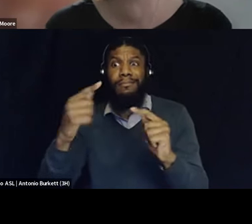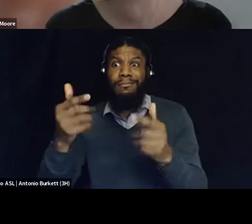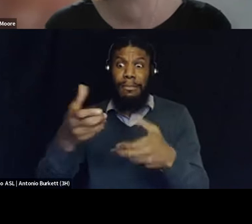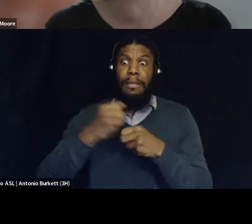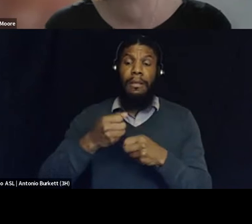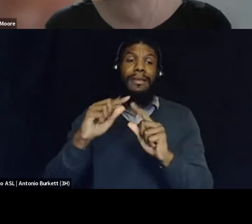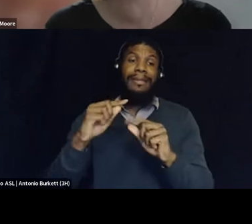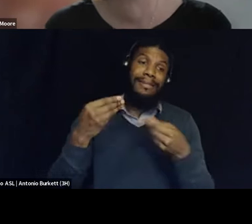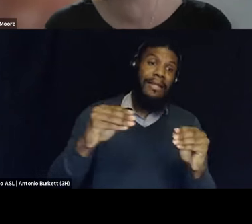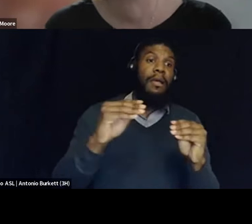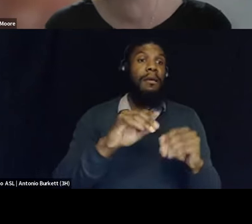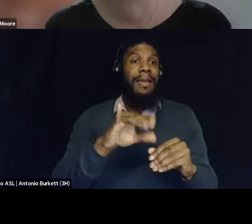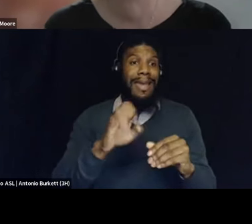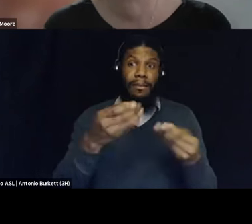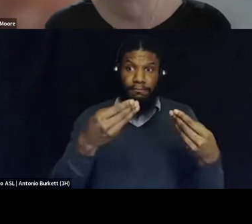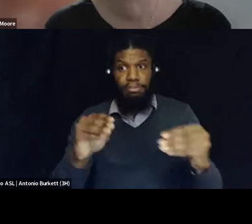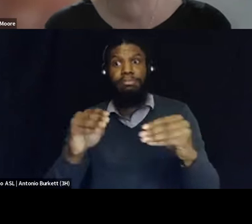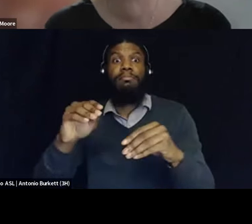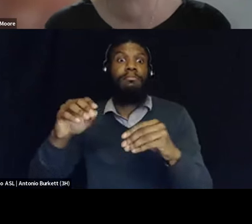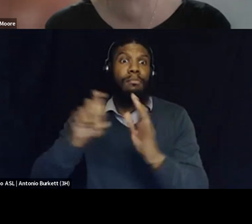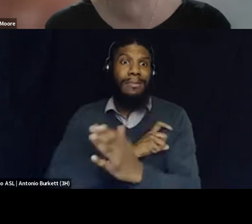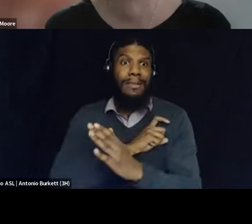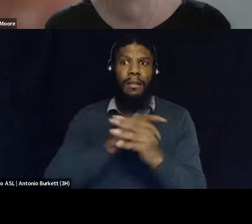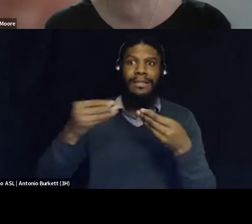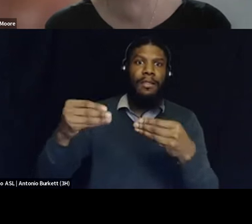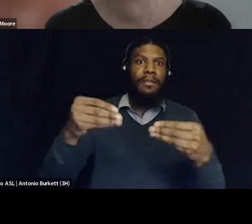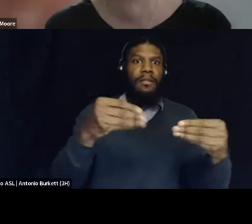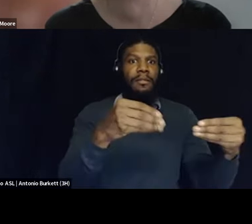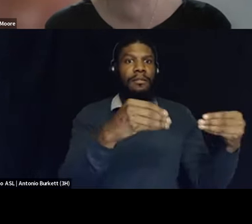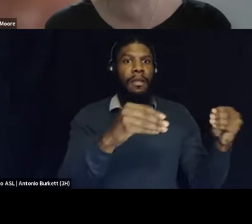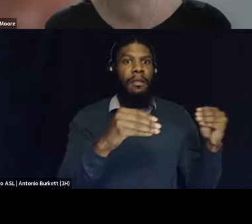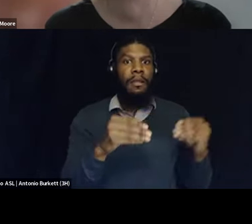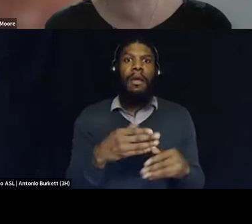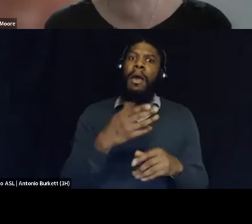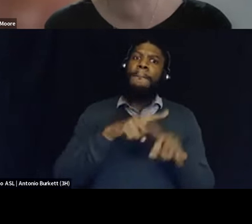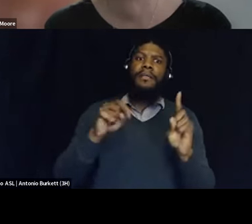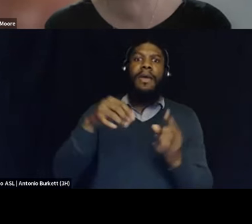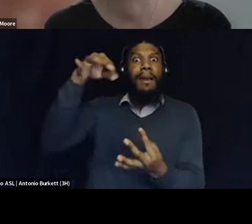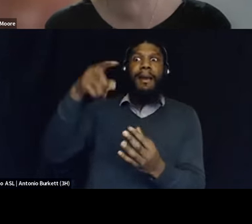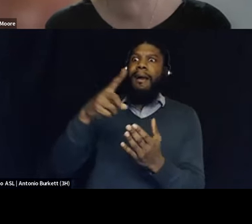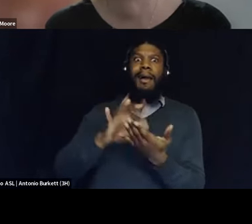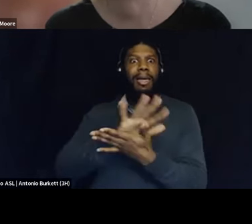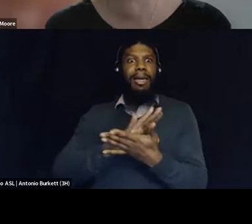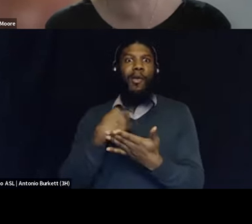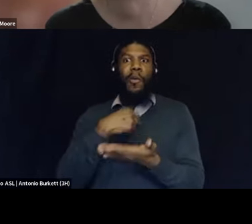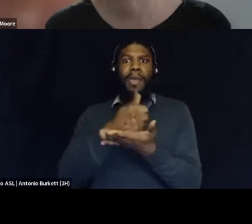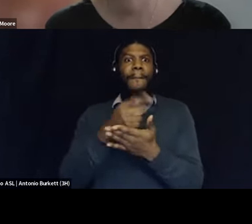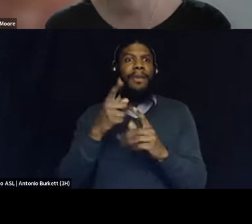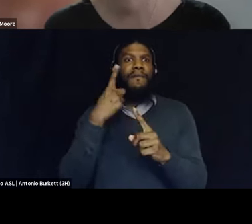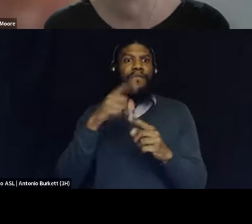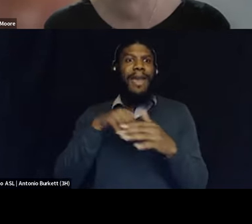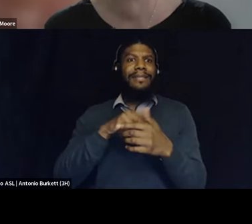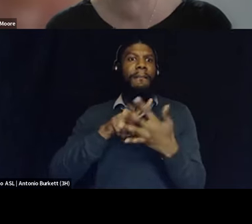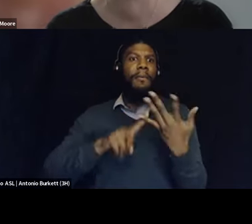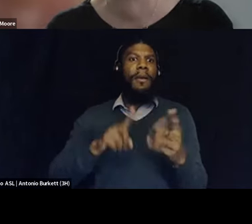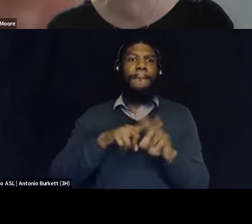lot of these companies like equifax will say we're helping people get credit so they can have access to x y or z but on the back side they're actually selling